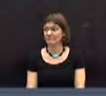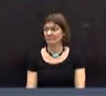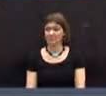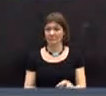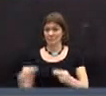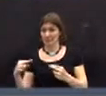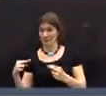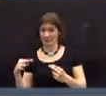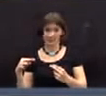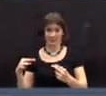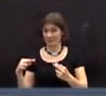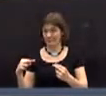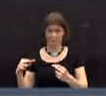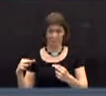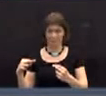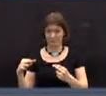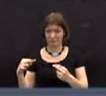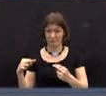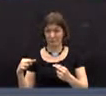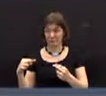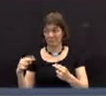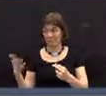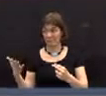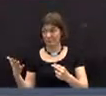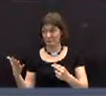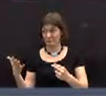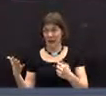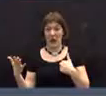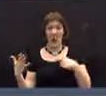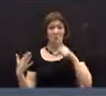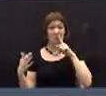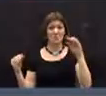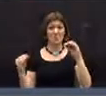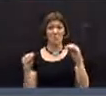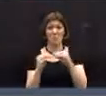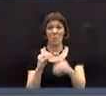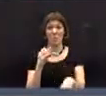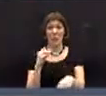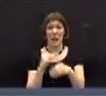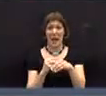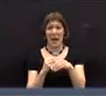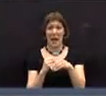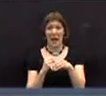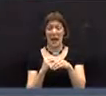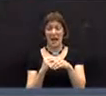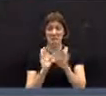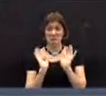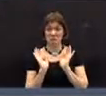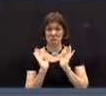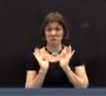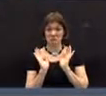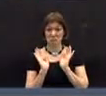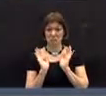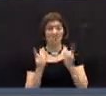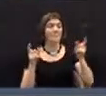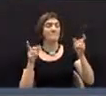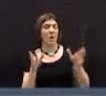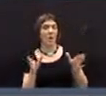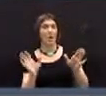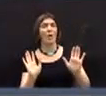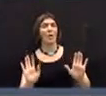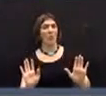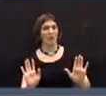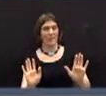Do you have anything to add, Mr. Fisher? Nothing further with regard to my opinion. Based